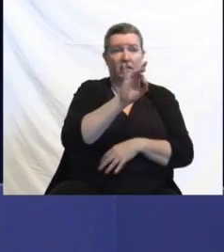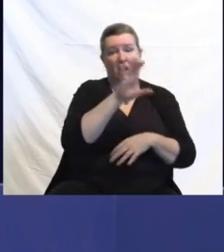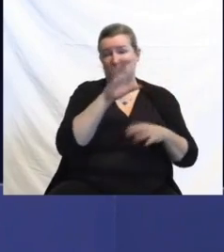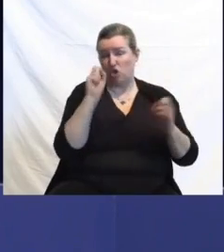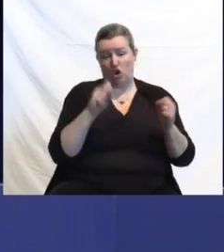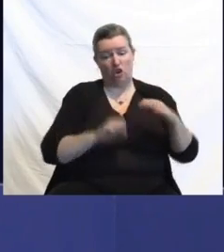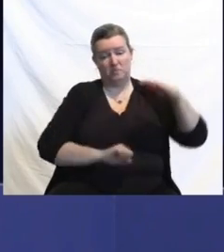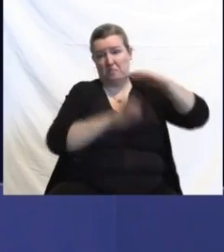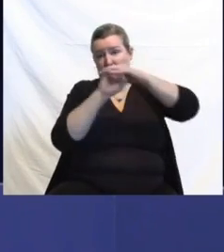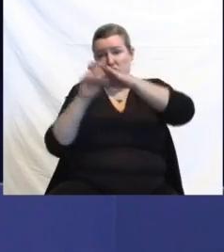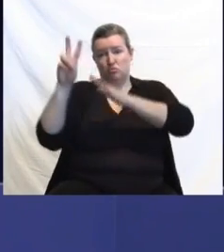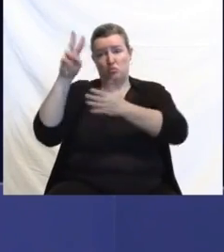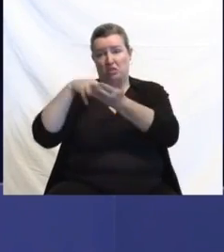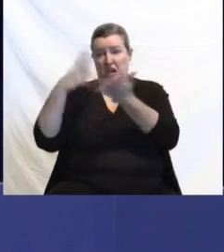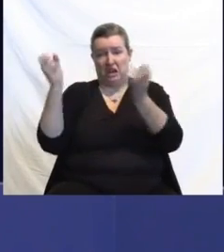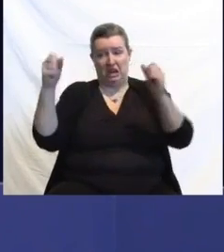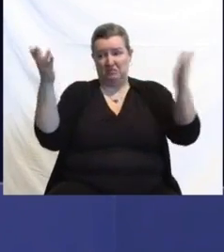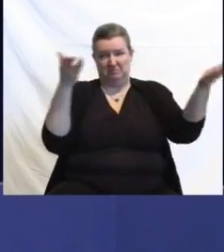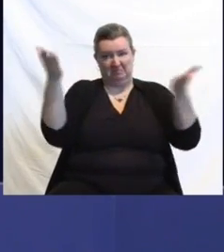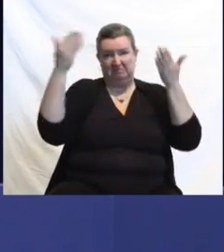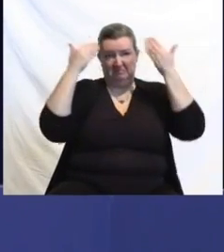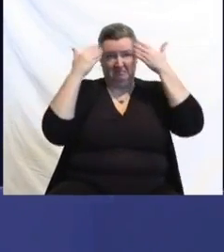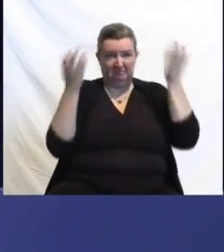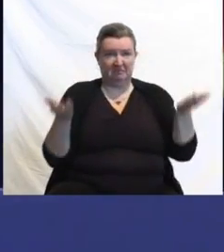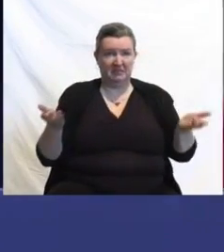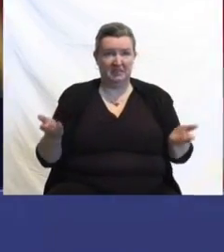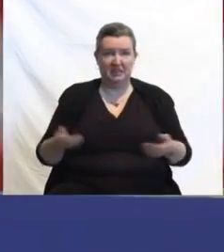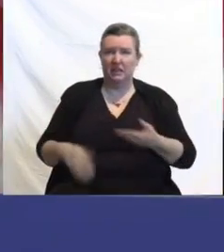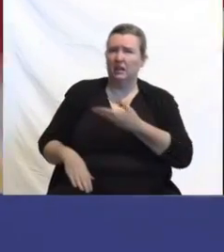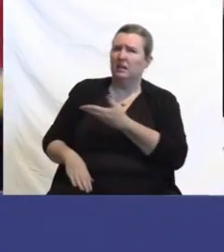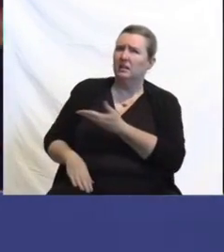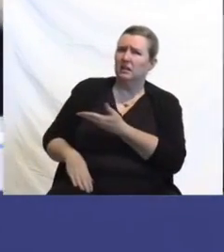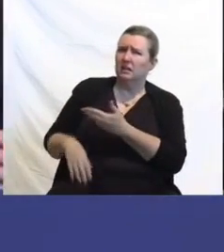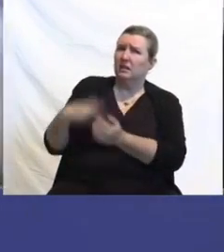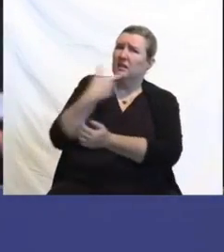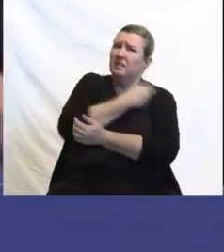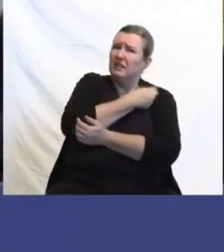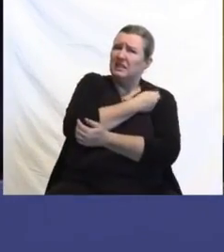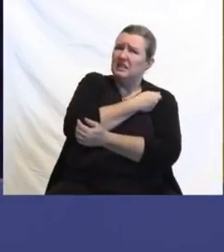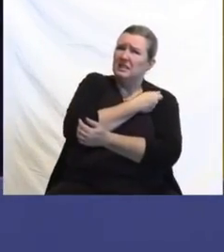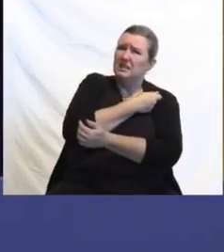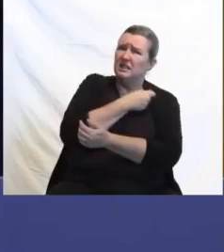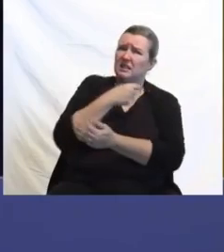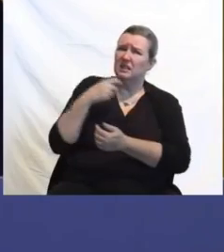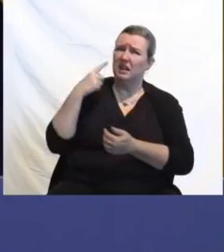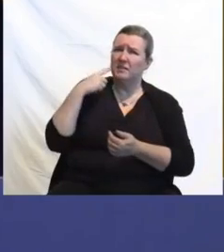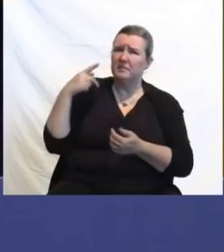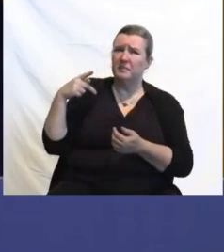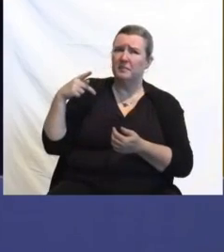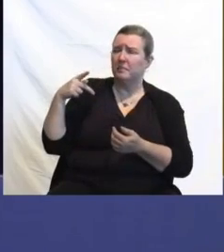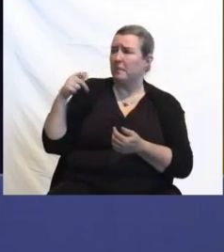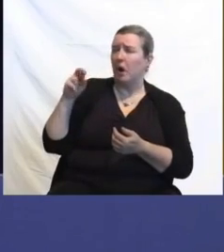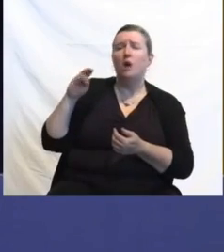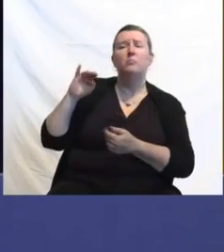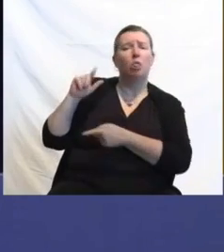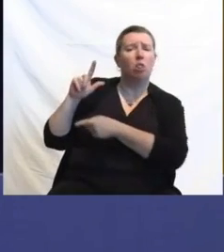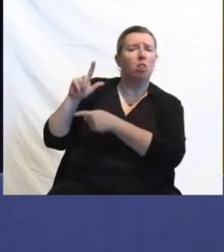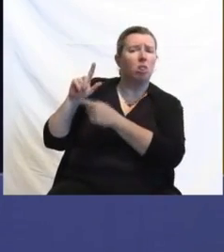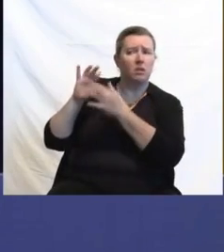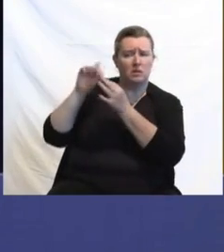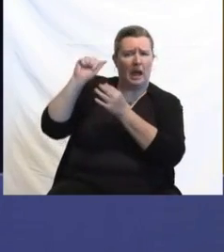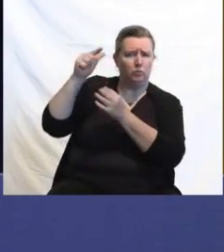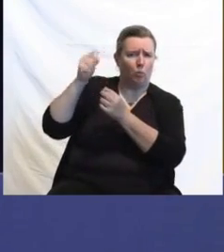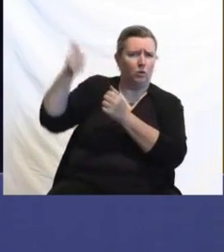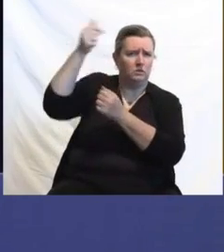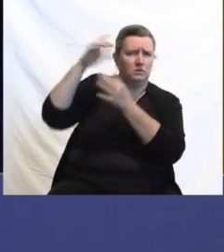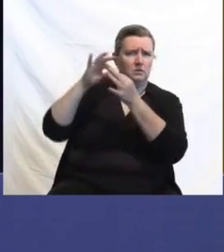hospitalizations. To your point in terms of the vaccinations, think Paramel said this, that a year ago today we had three times as many people